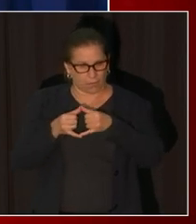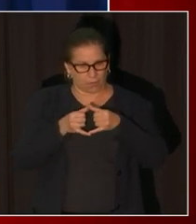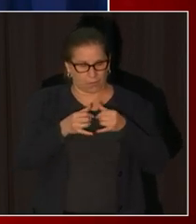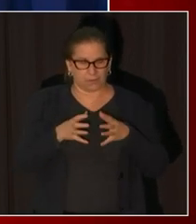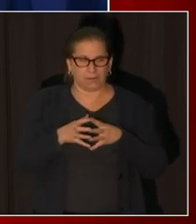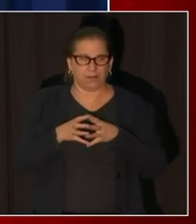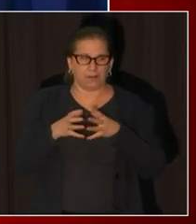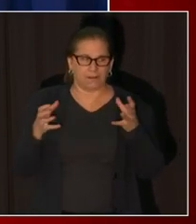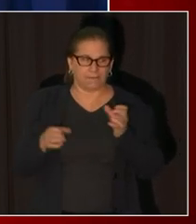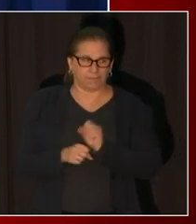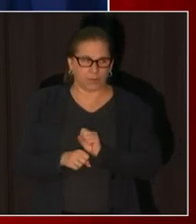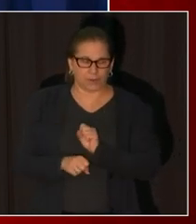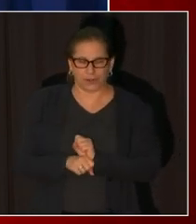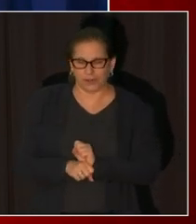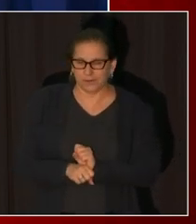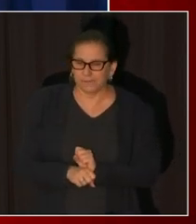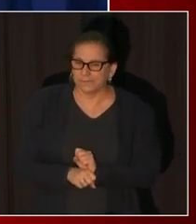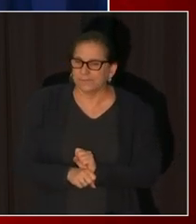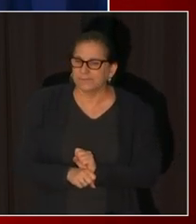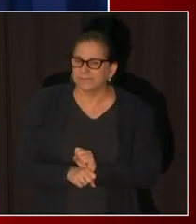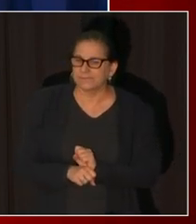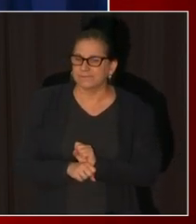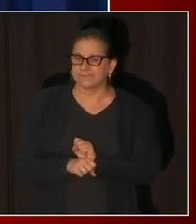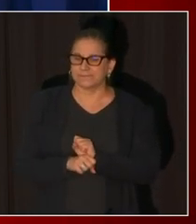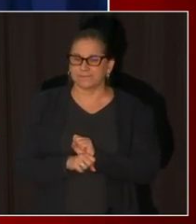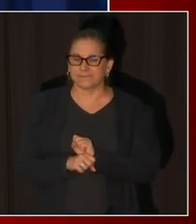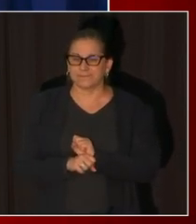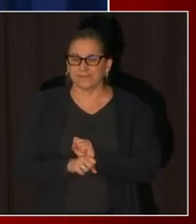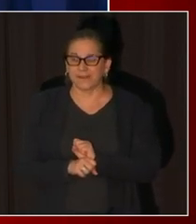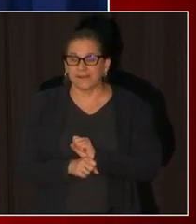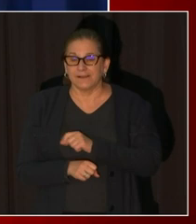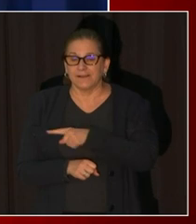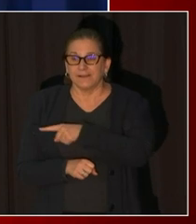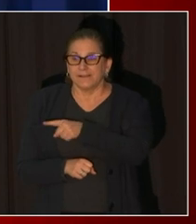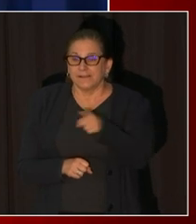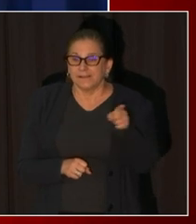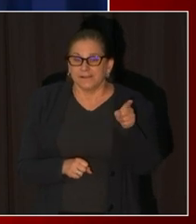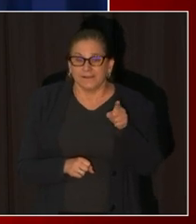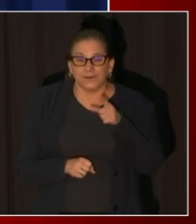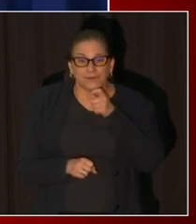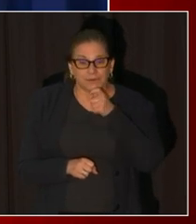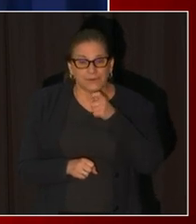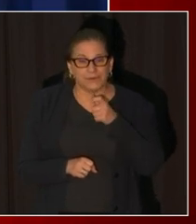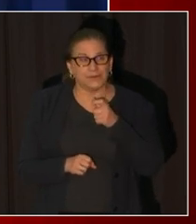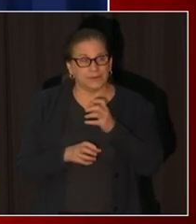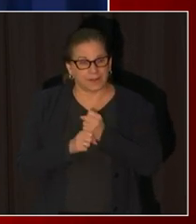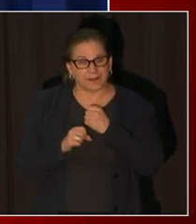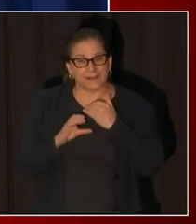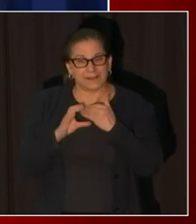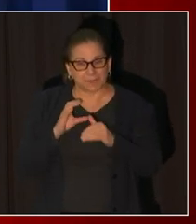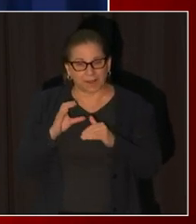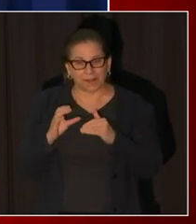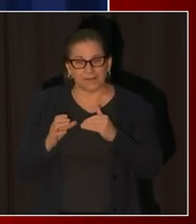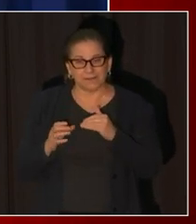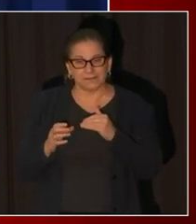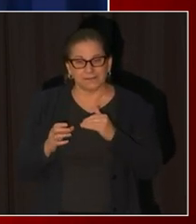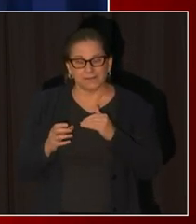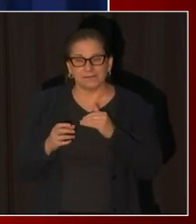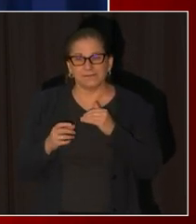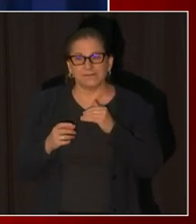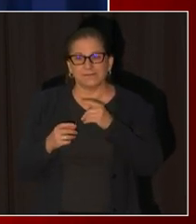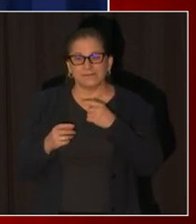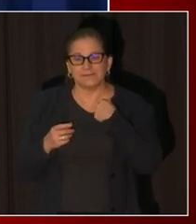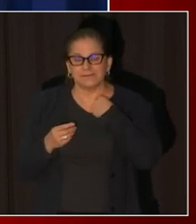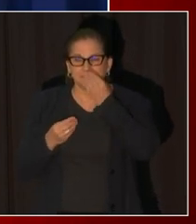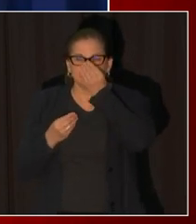is for businesses who did get a notification that their application was incomplete we do want to hear from them and it's important that we hear from them so that we